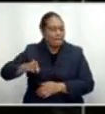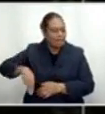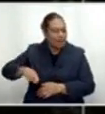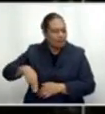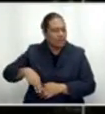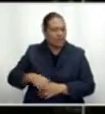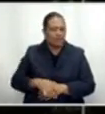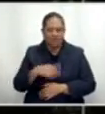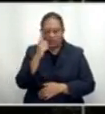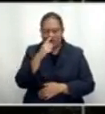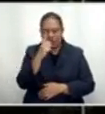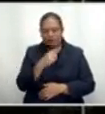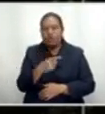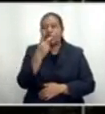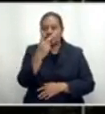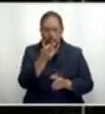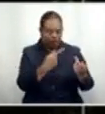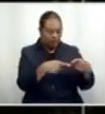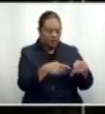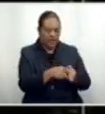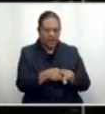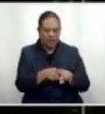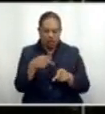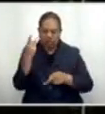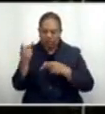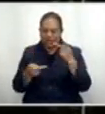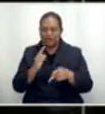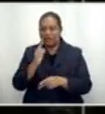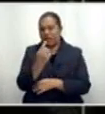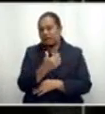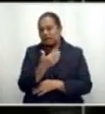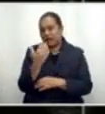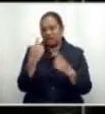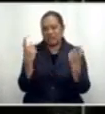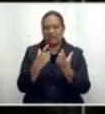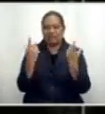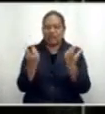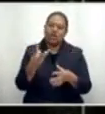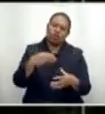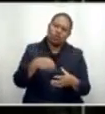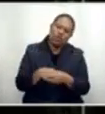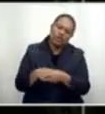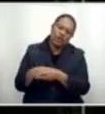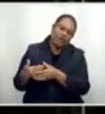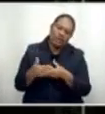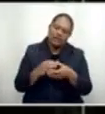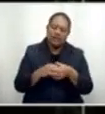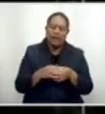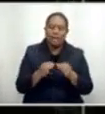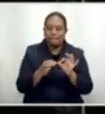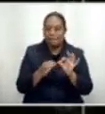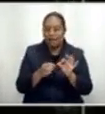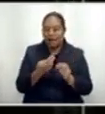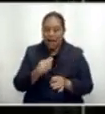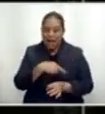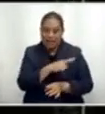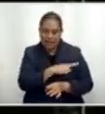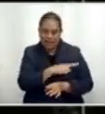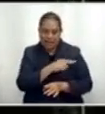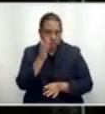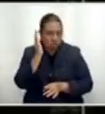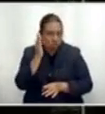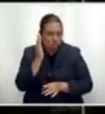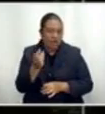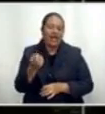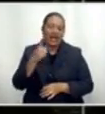public will have two venues to visit during the first day of celebrations, which includes the Leadership Village at Rata Sukuna Memorial School and